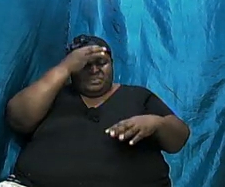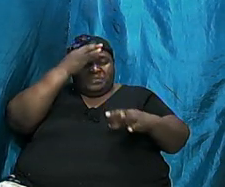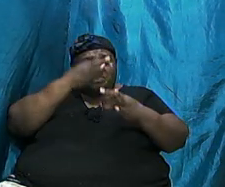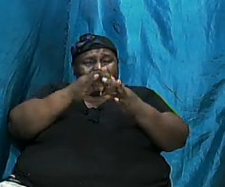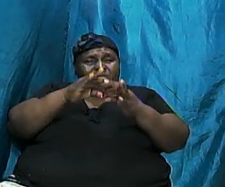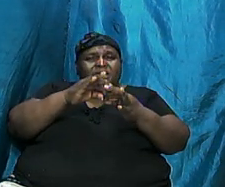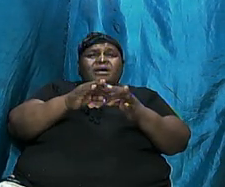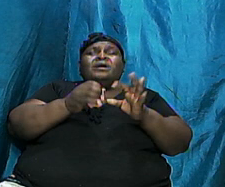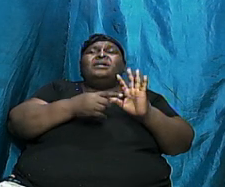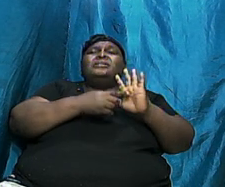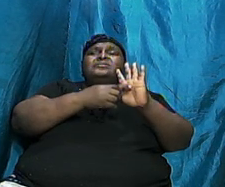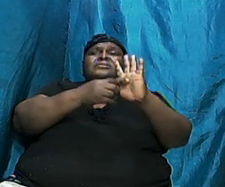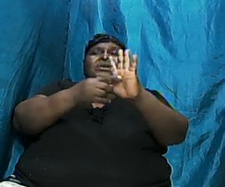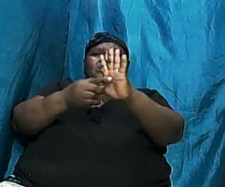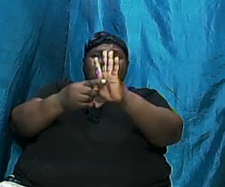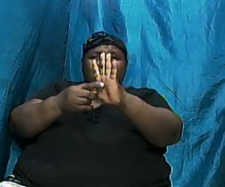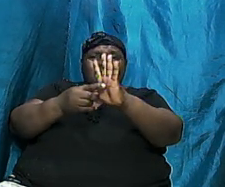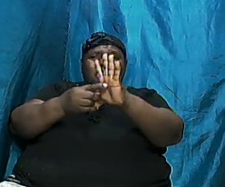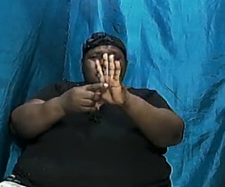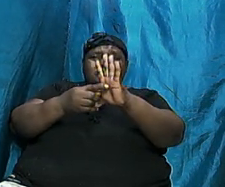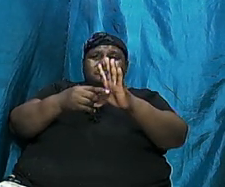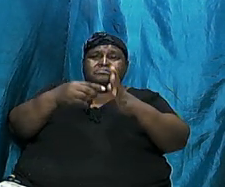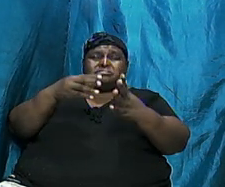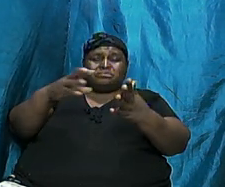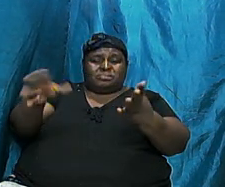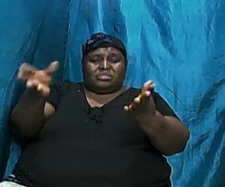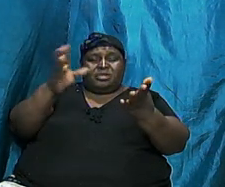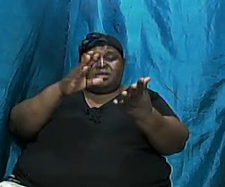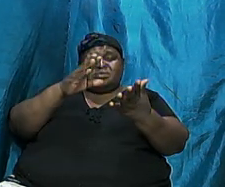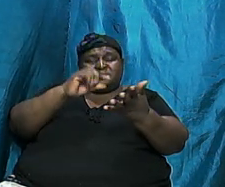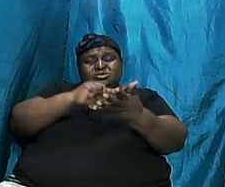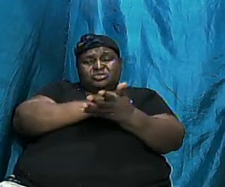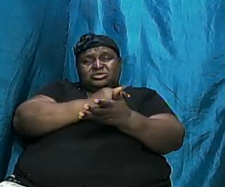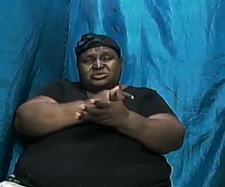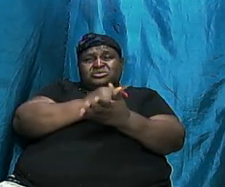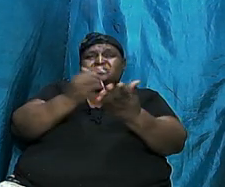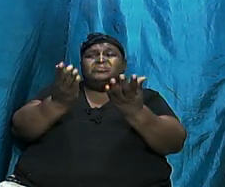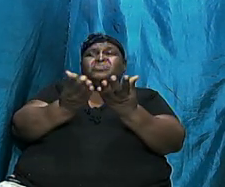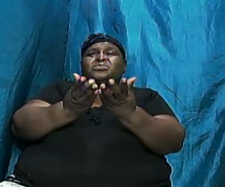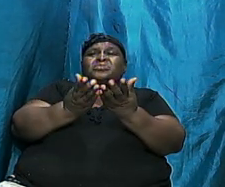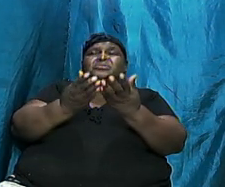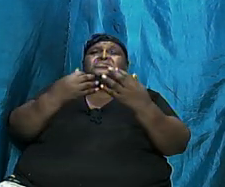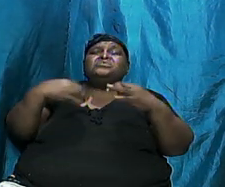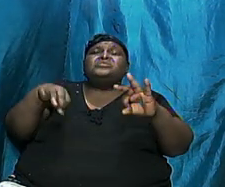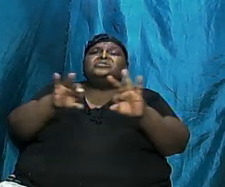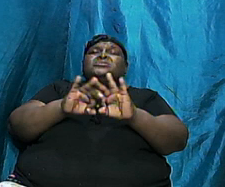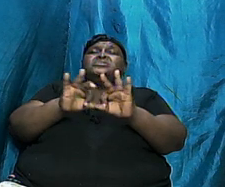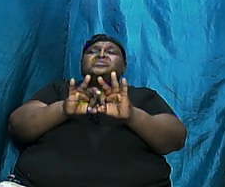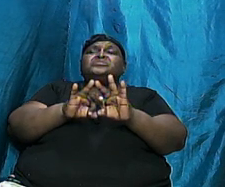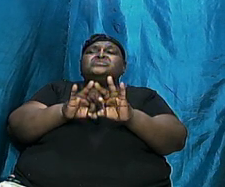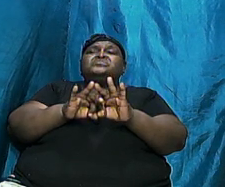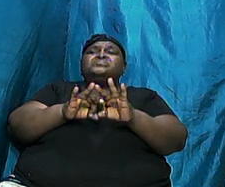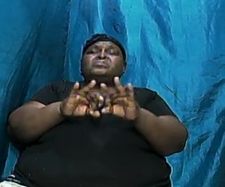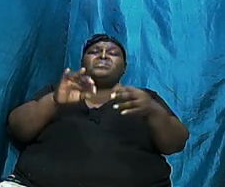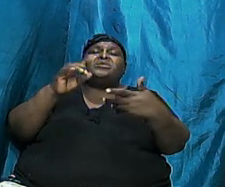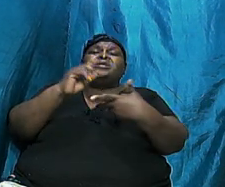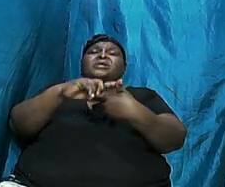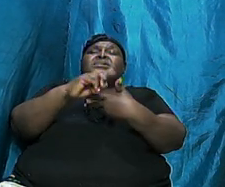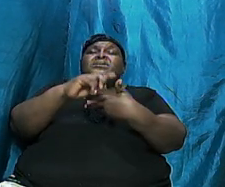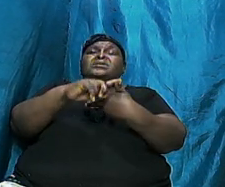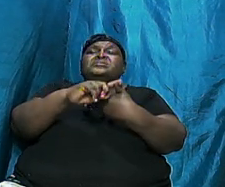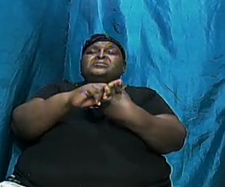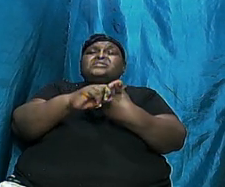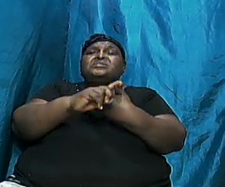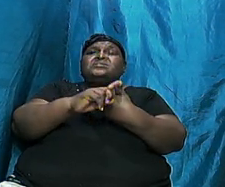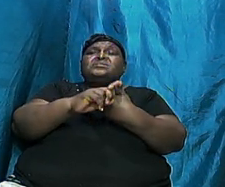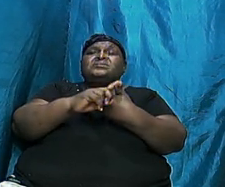book is authentic then thirdly to outline and to give an outline of the important purpose